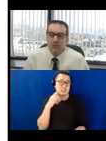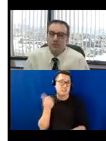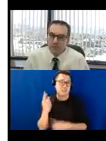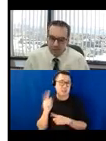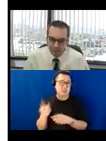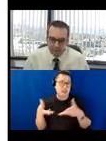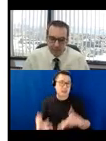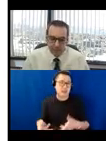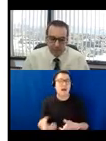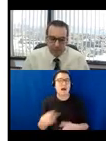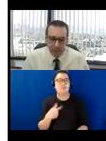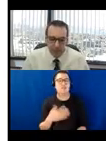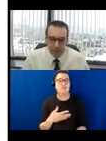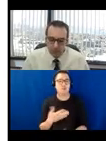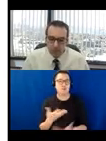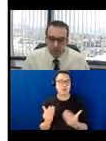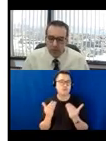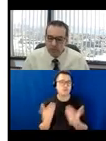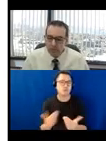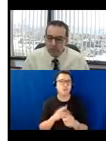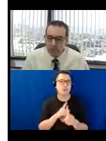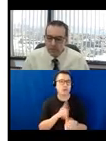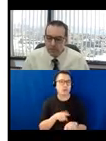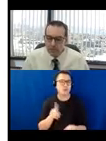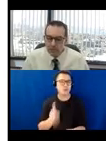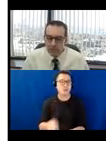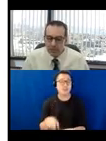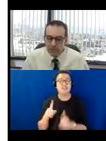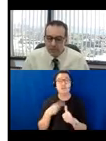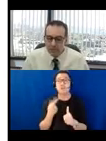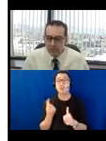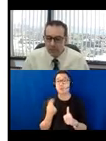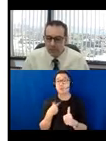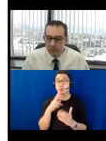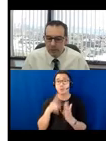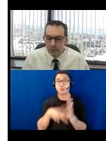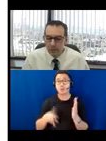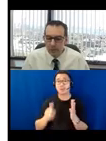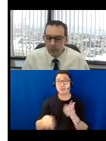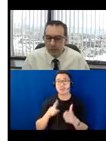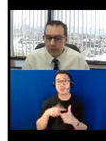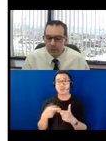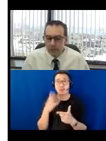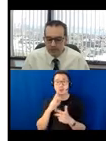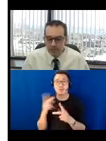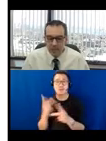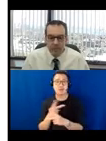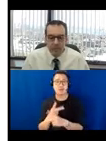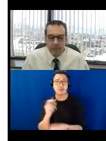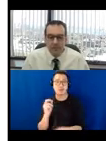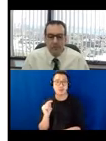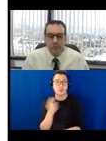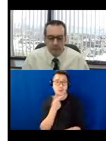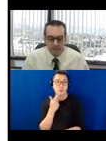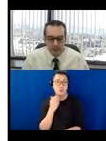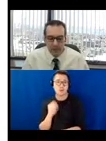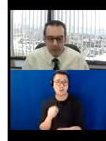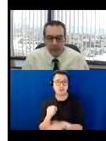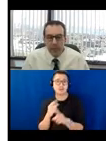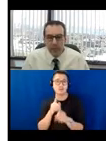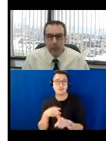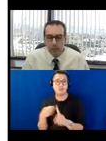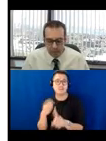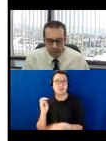questions we've received. I will read the question first and then determine who may be best able to answer it from MOD,